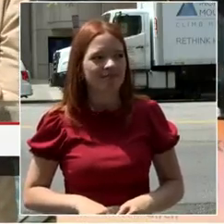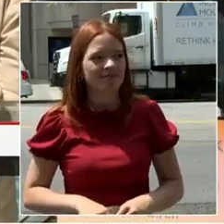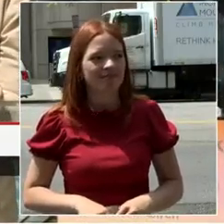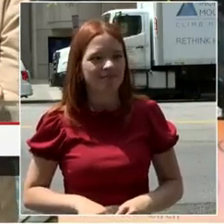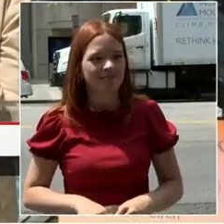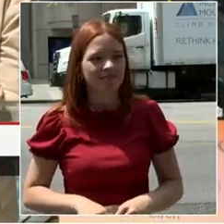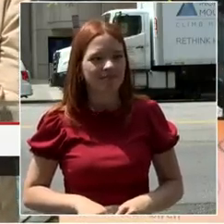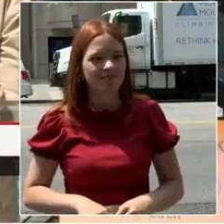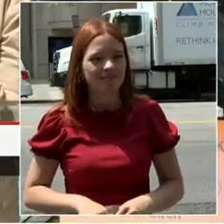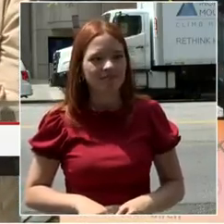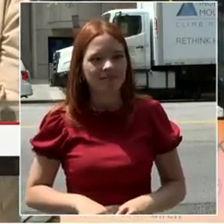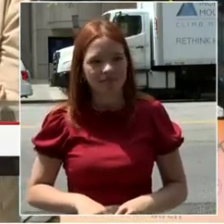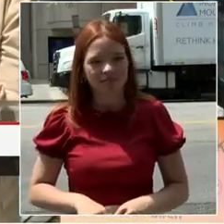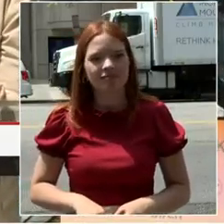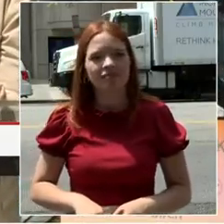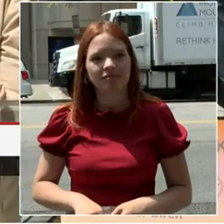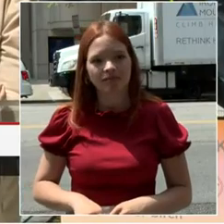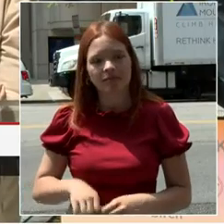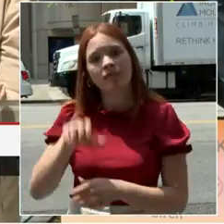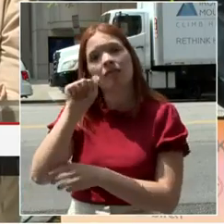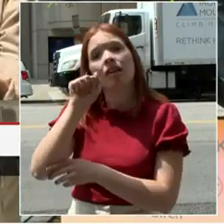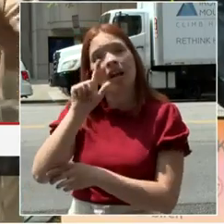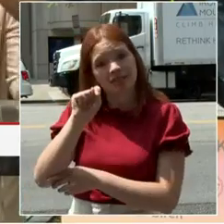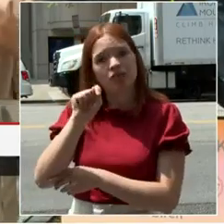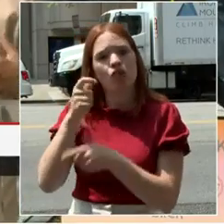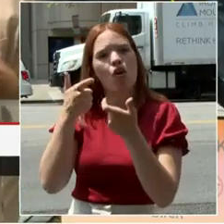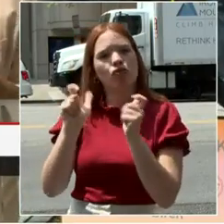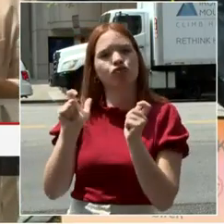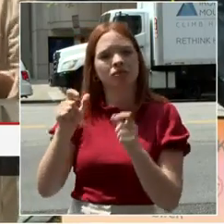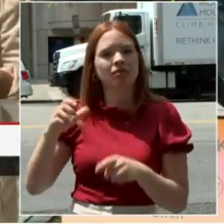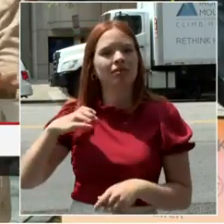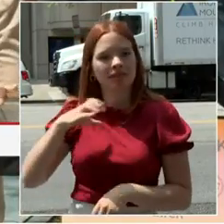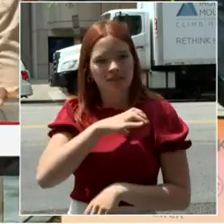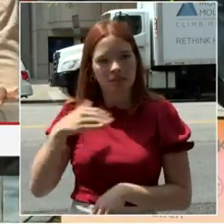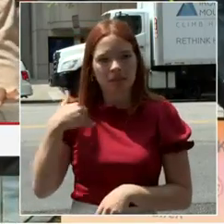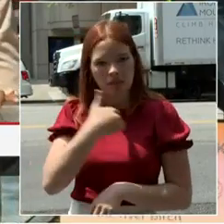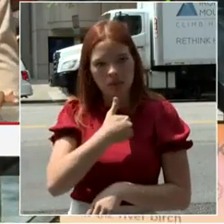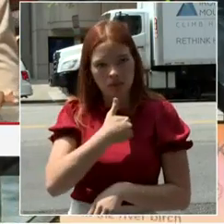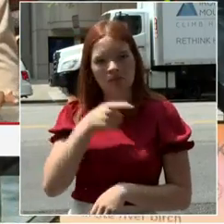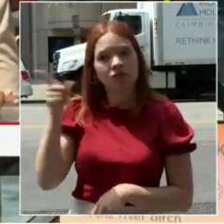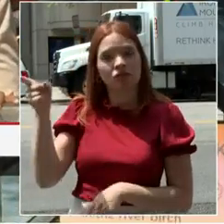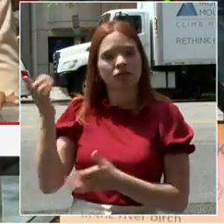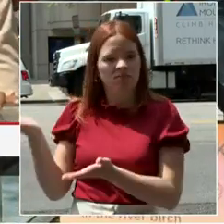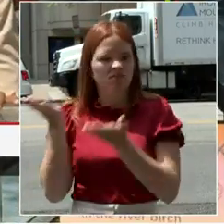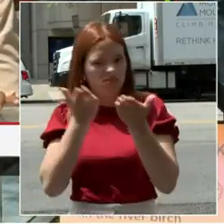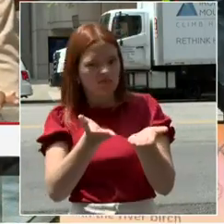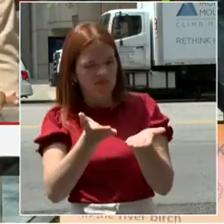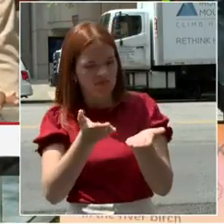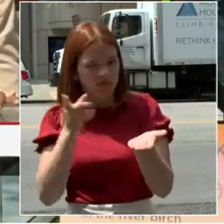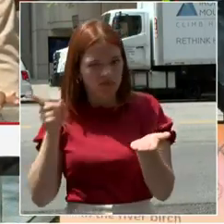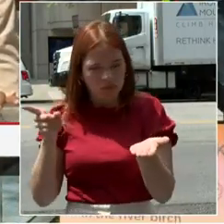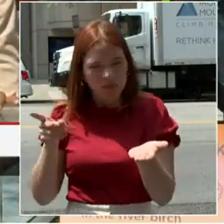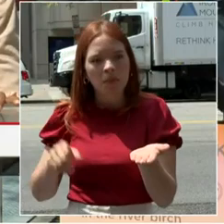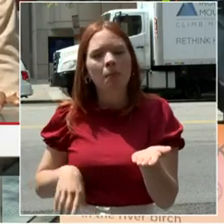Development Committee. So just like many recommendations that I that I receive, I have to use